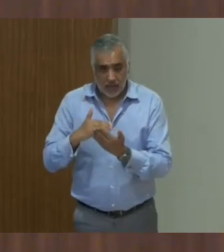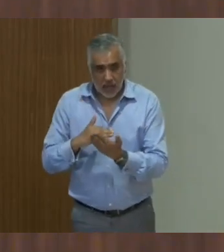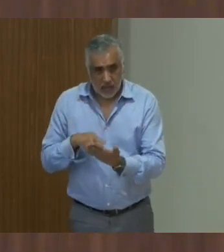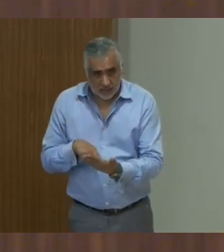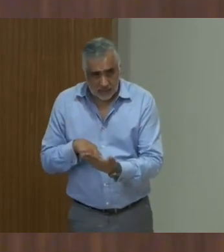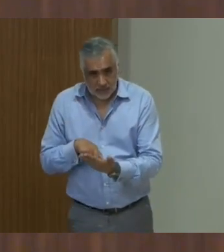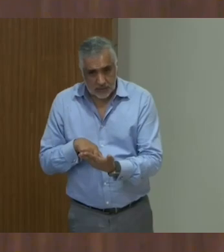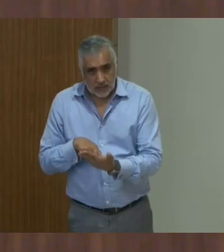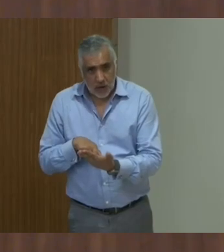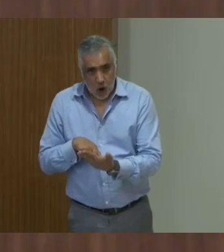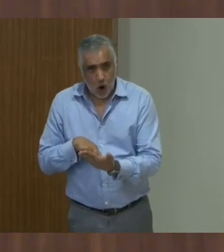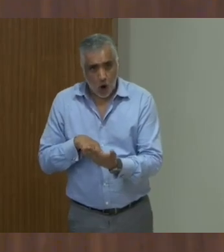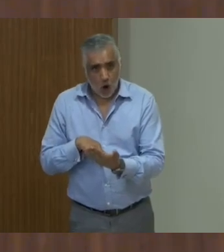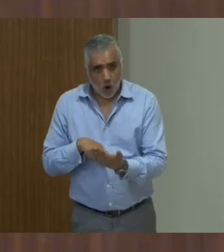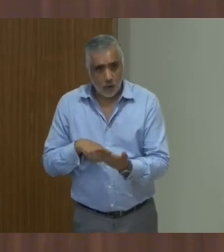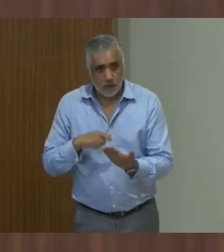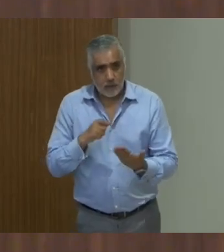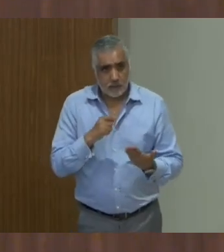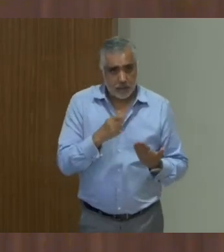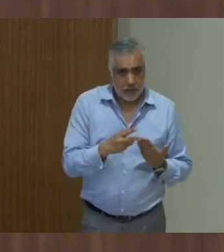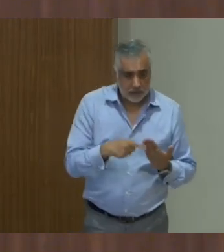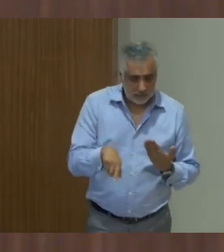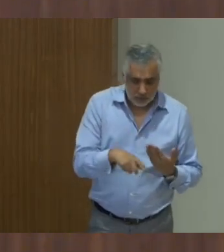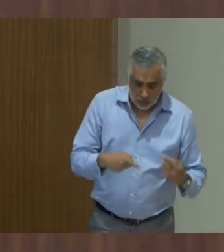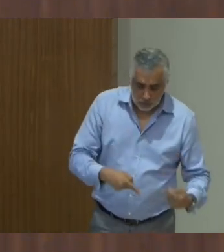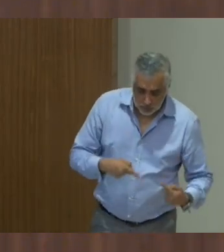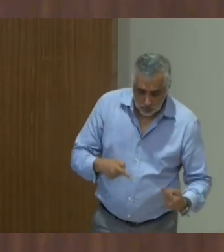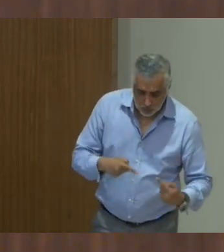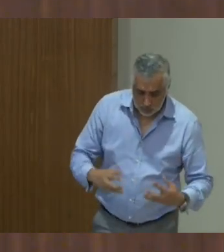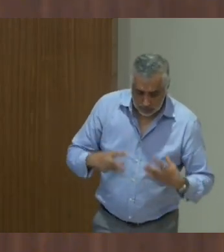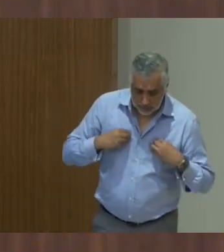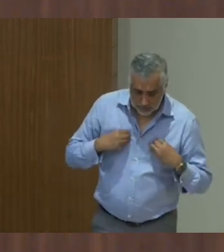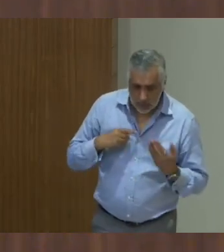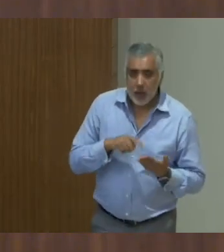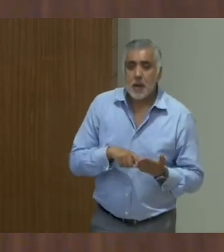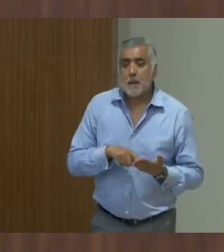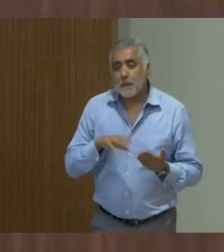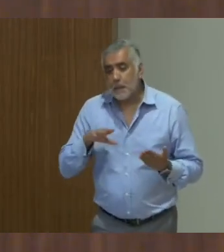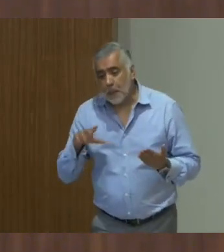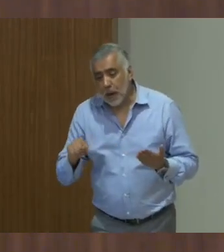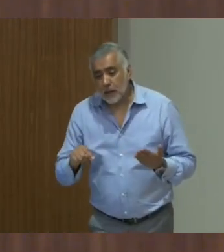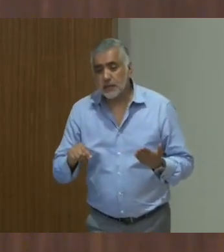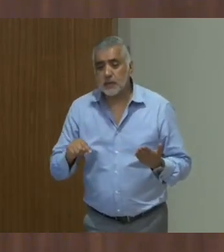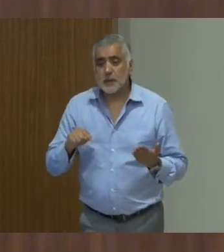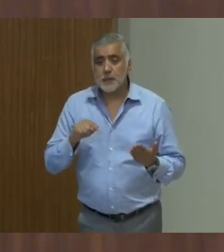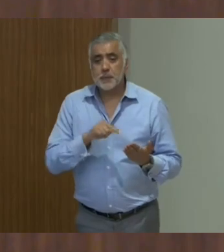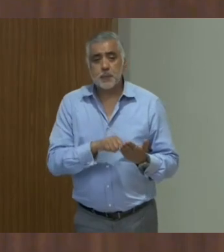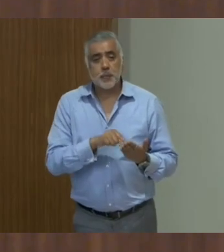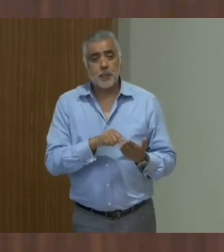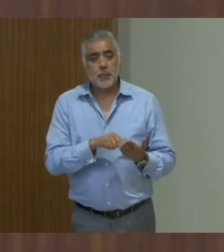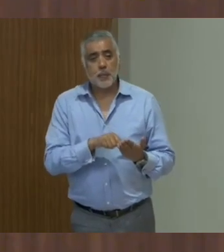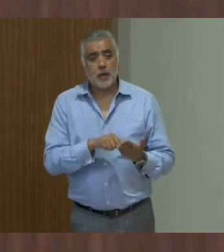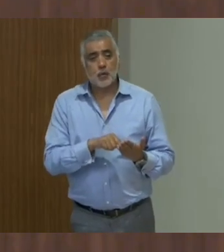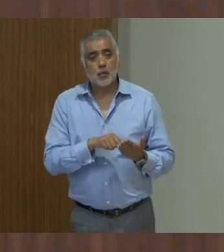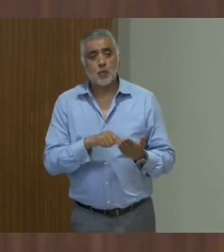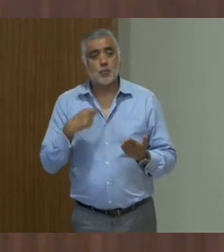of these different groups that wanted their voices represent, represented, but the ability to flag the issues